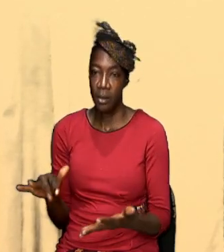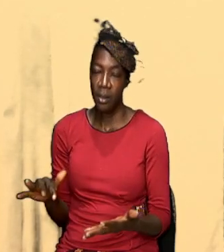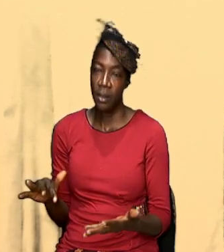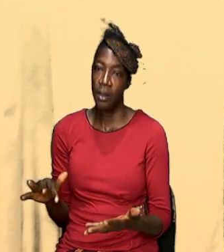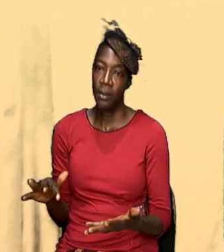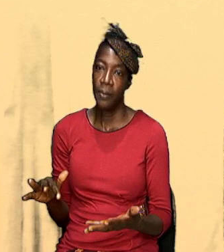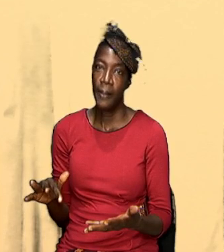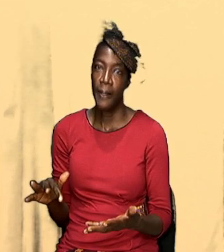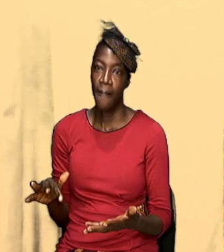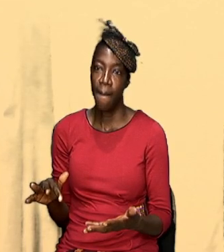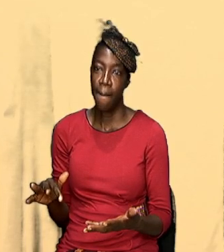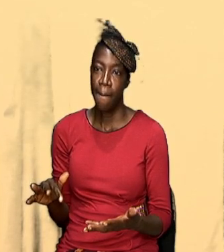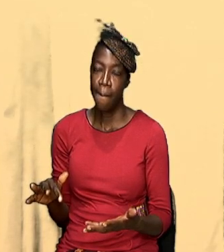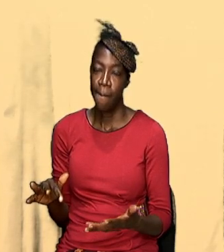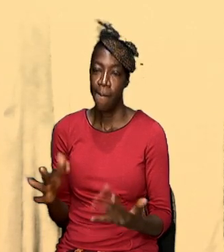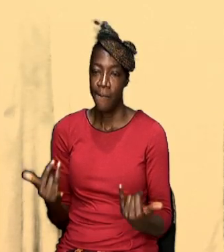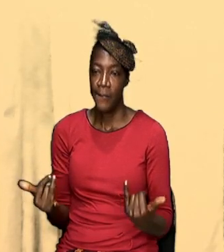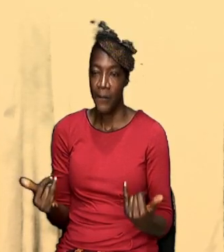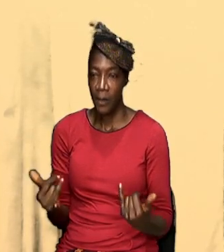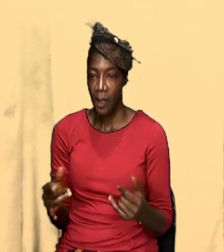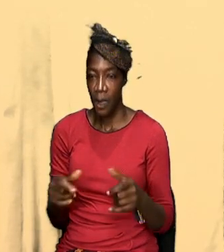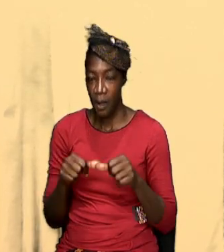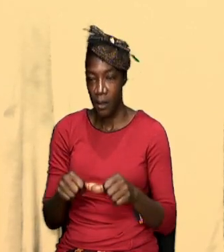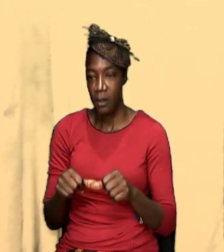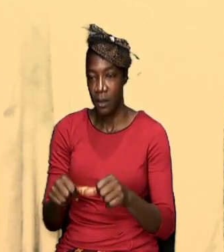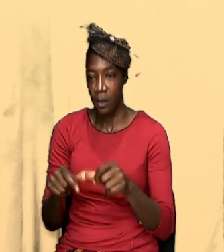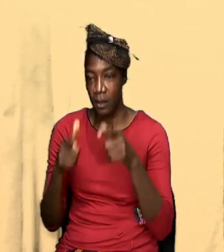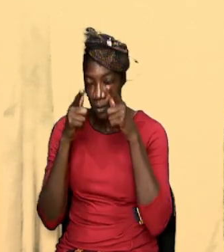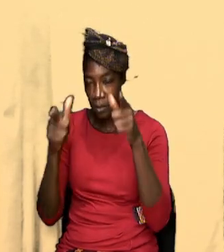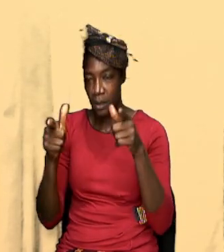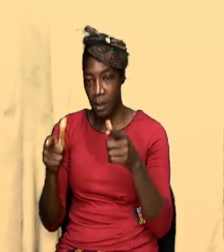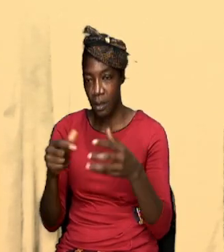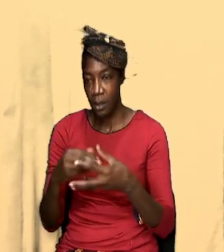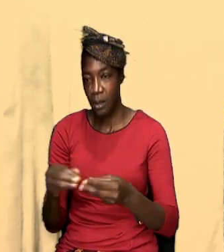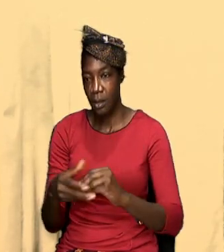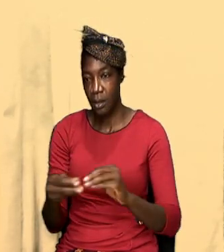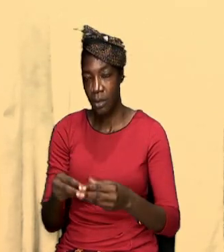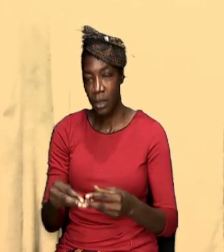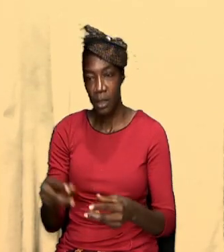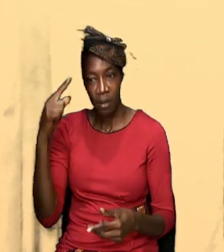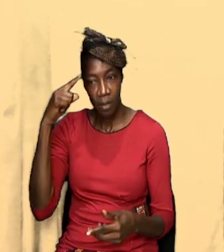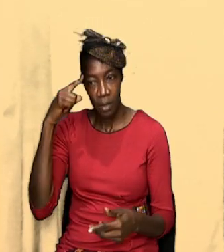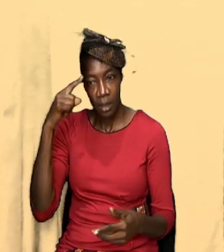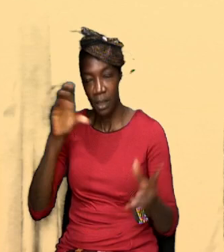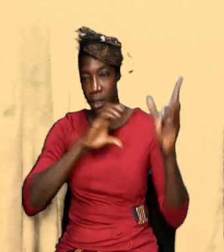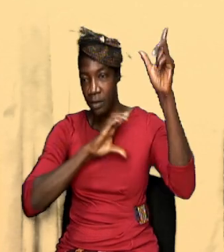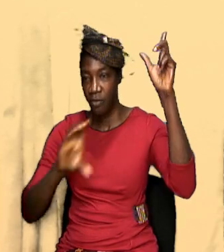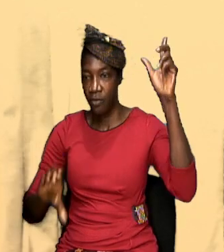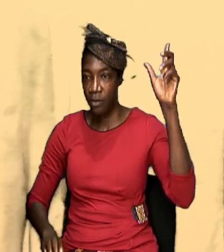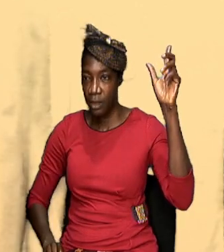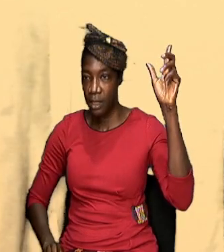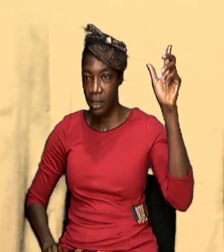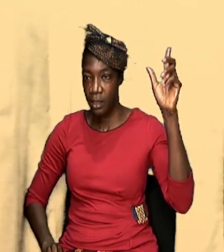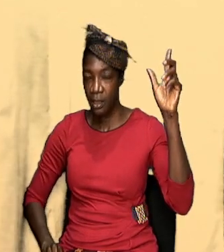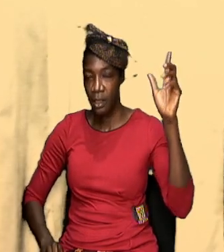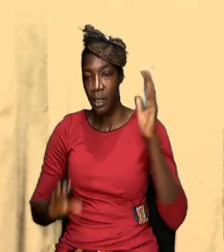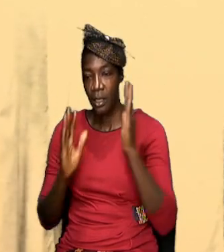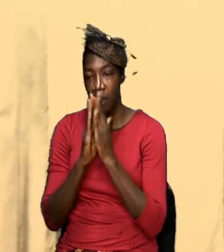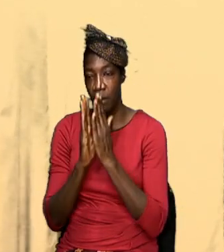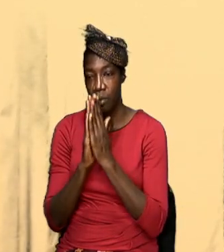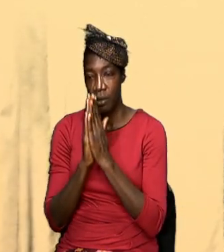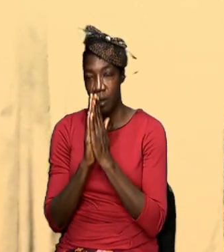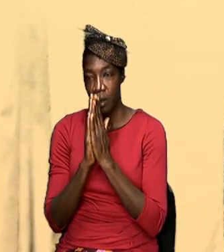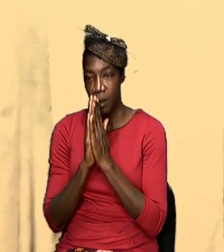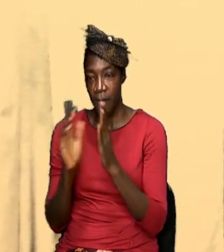today we will continue looking on the topic the mind of Christ let us pray before